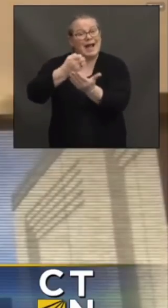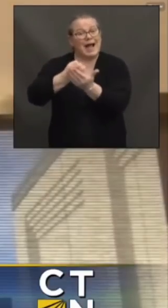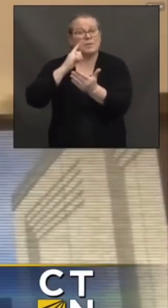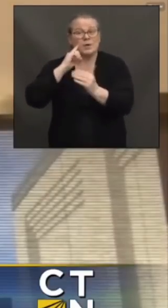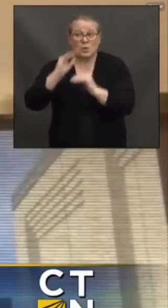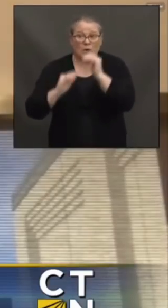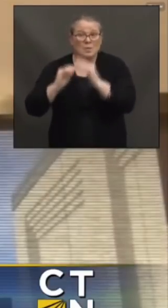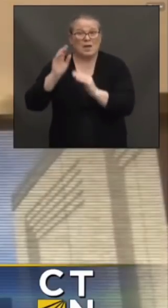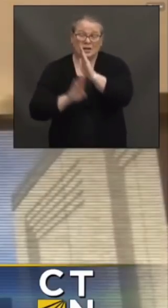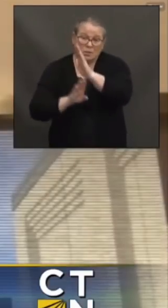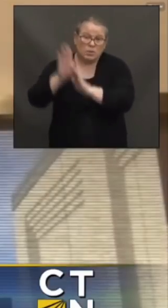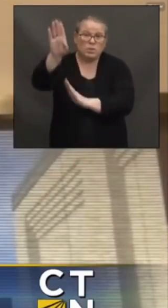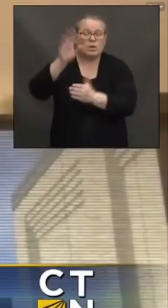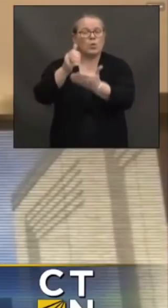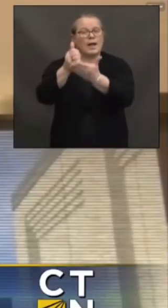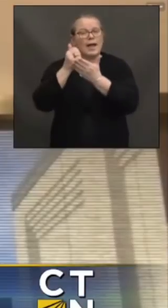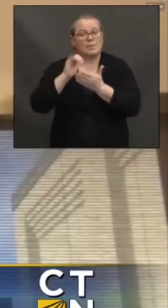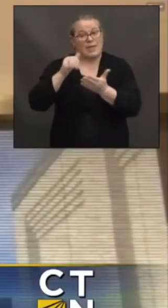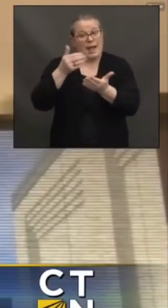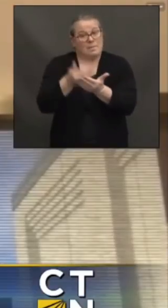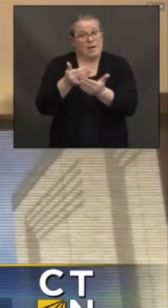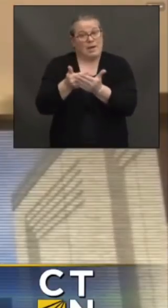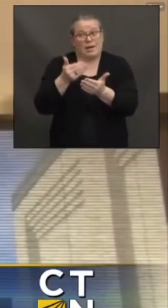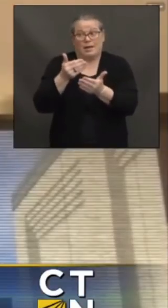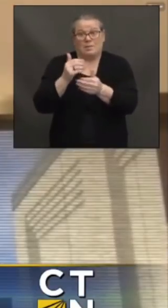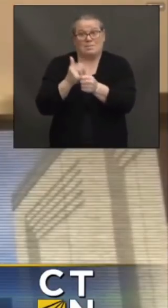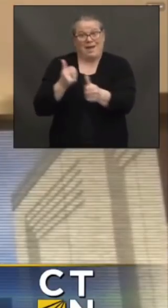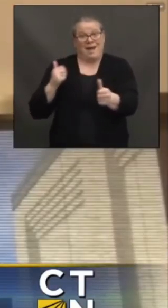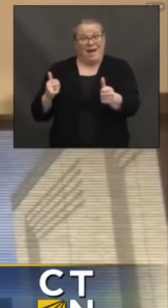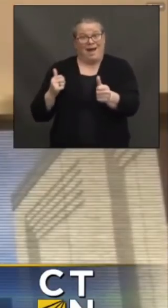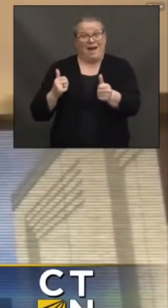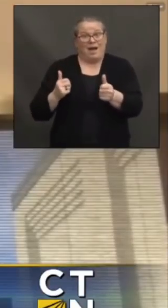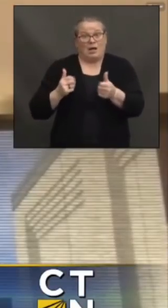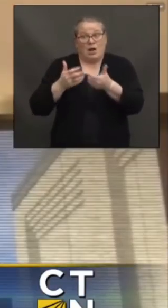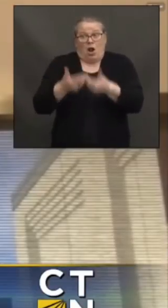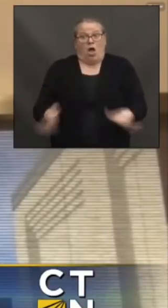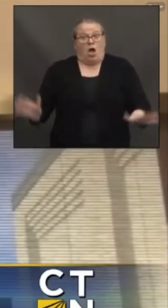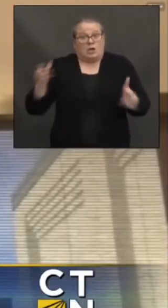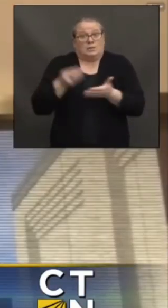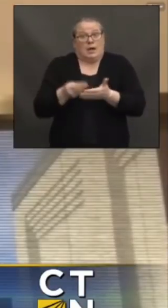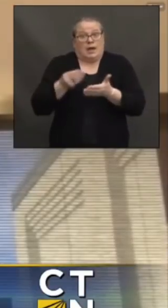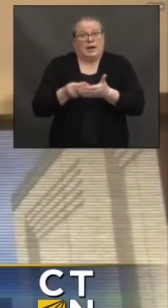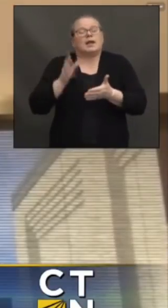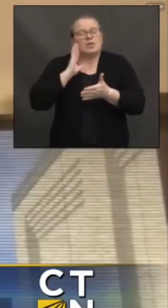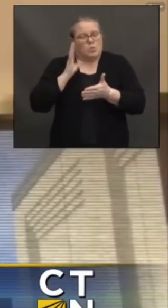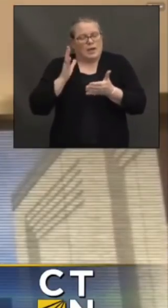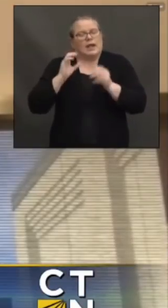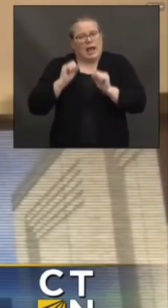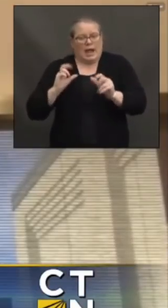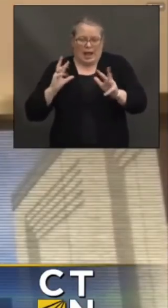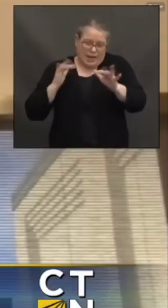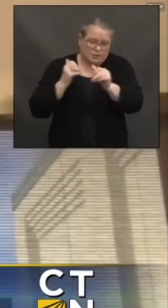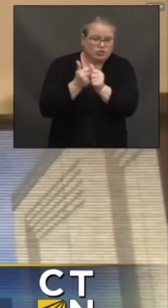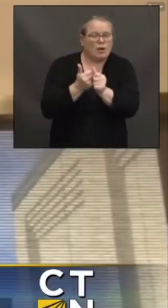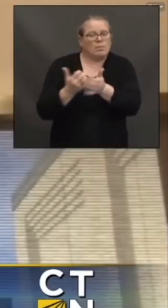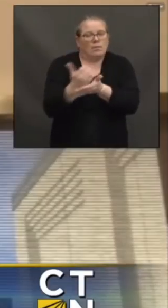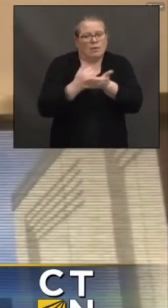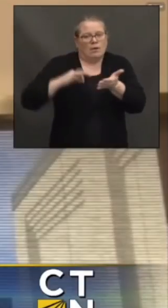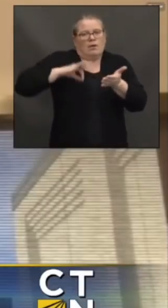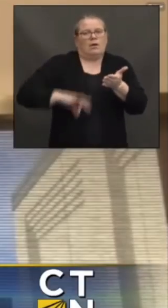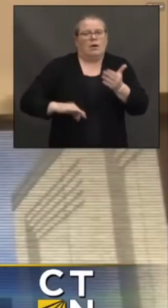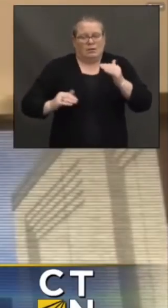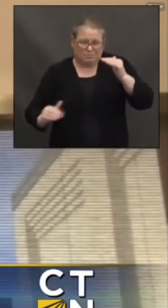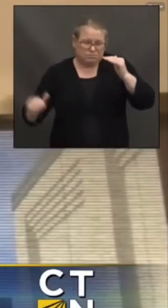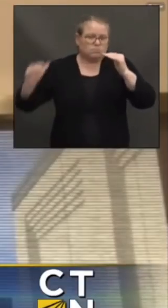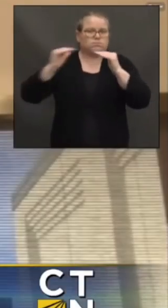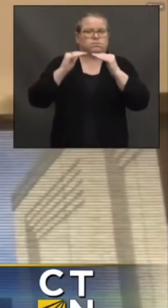revenues and to put us back on the trend of growth. So, the governor was very strategic in putting together the budget